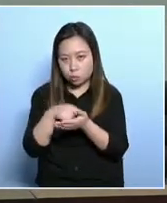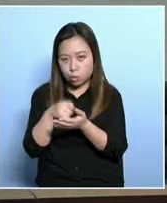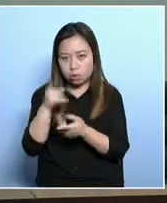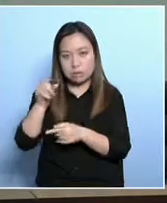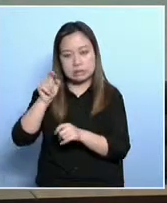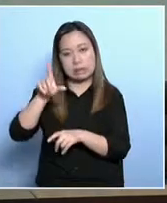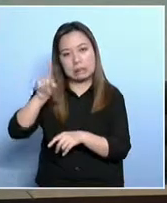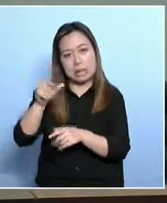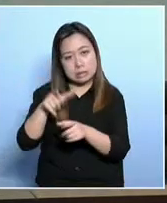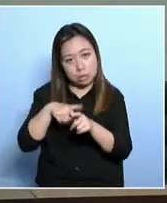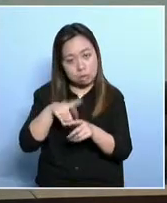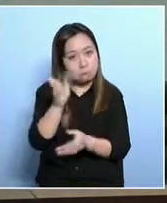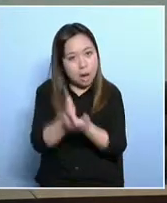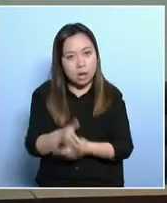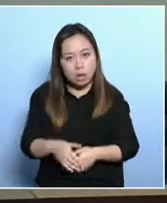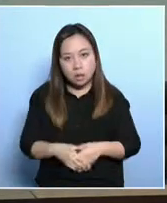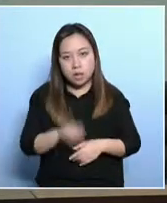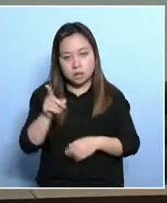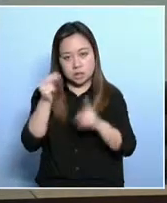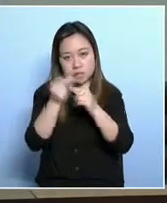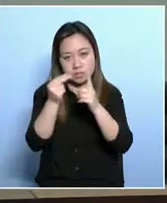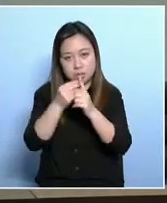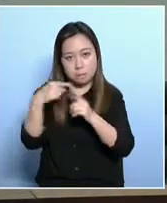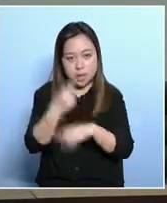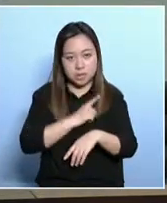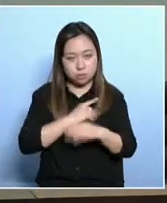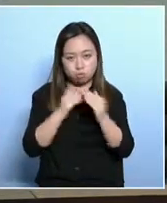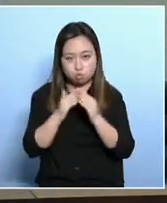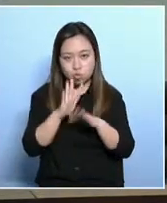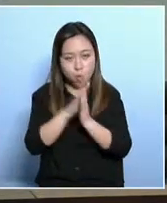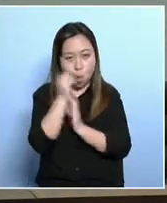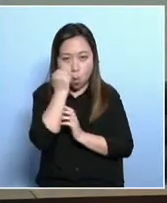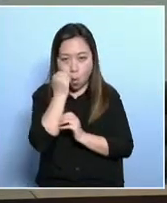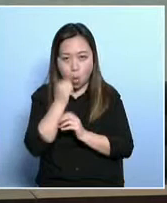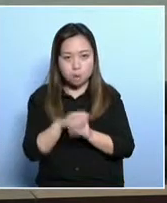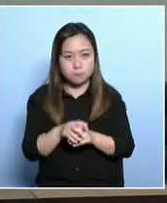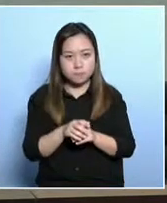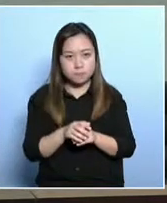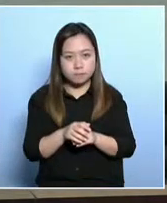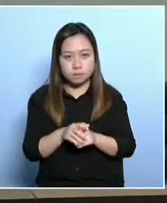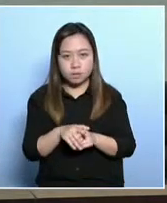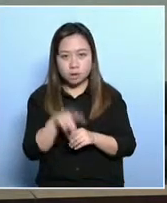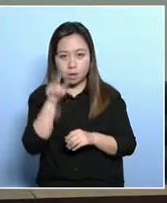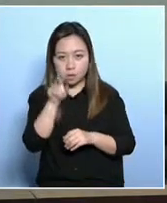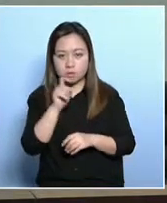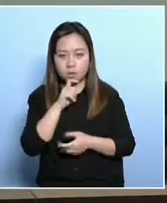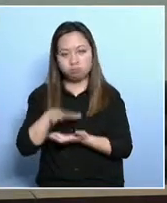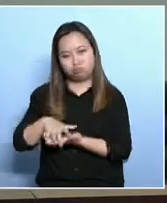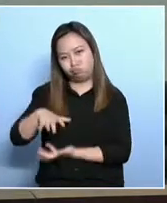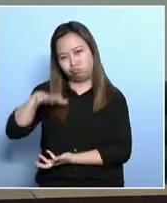doesn't pay dividend tax. He doesn't pay tax. Now, 170